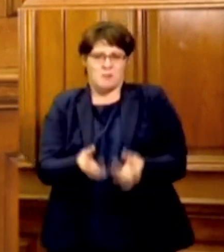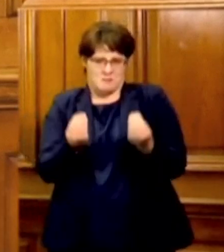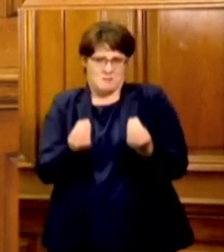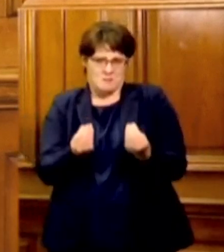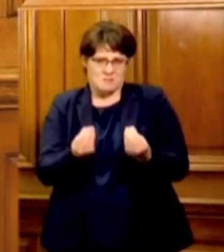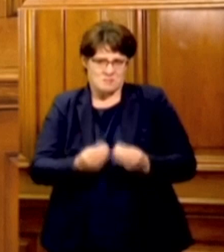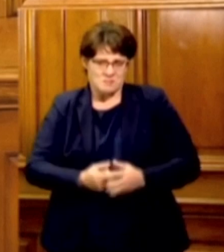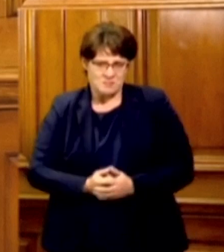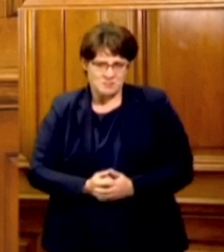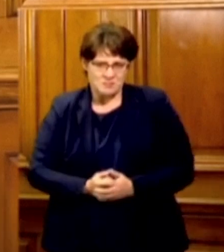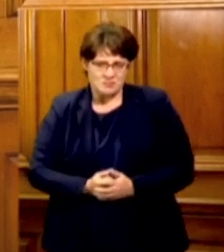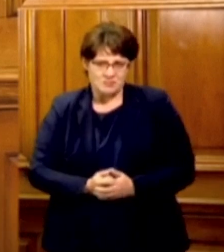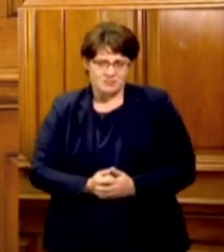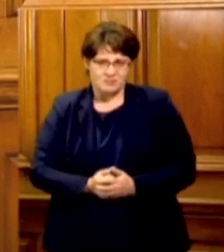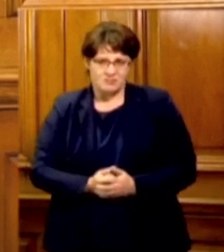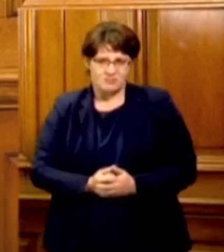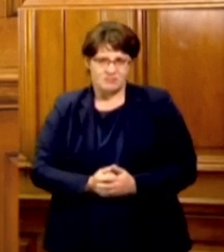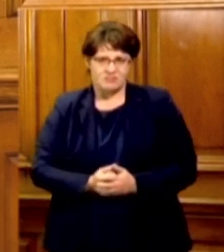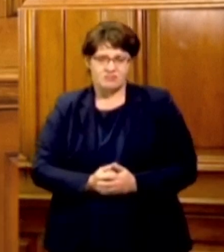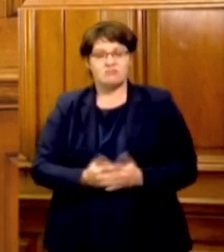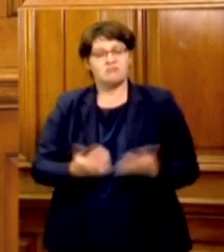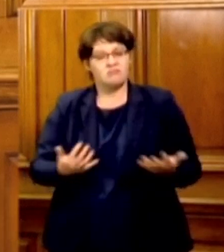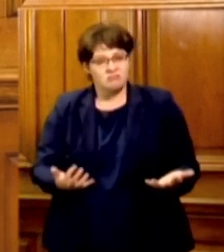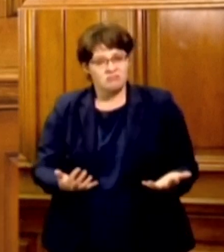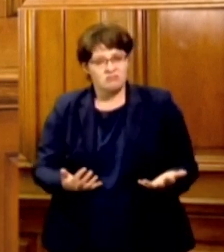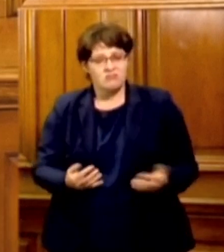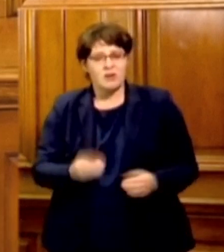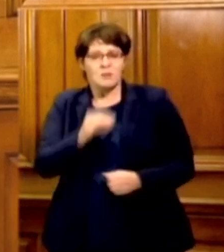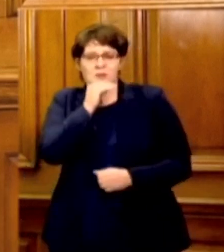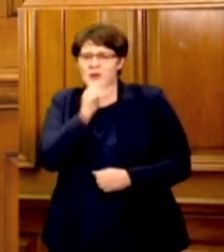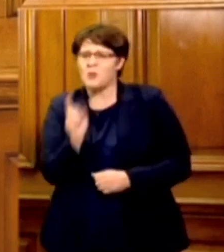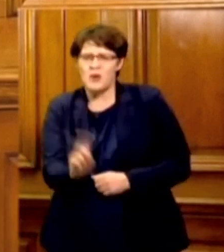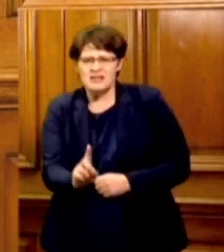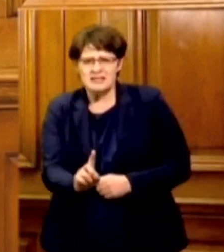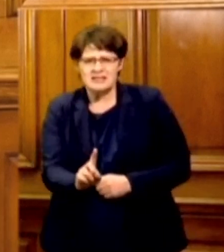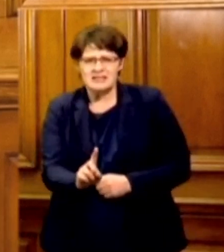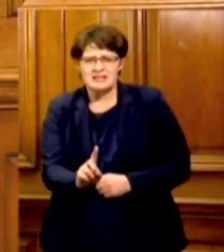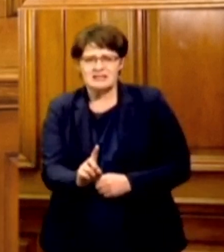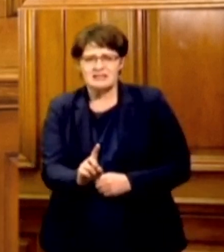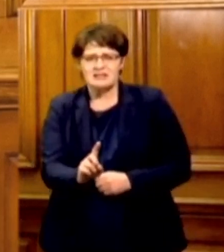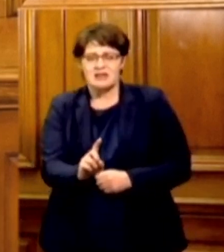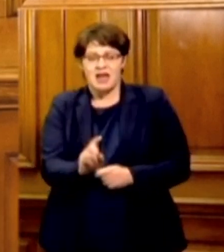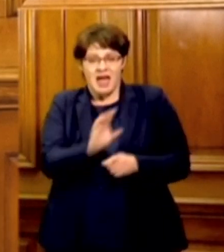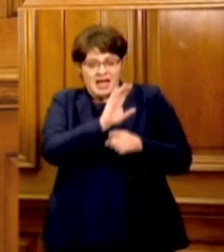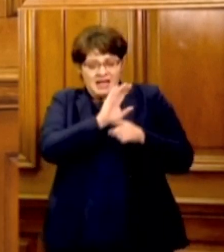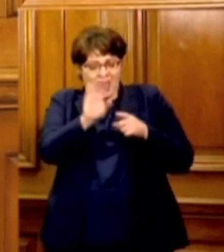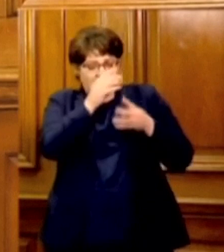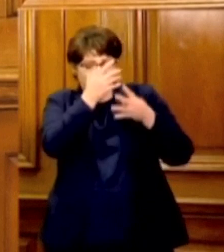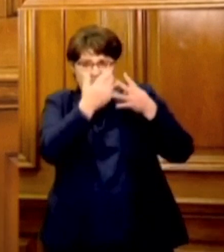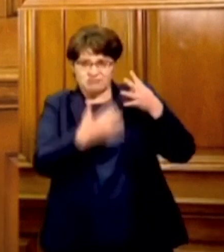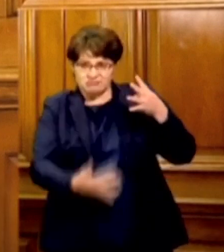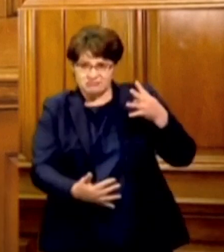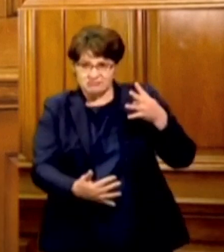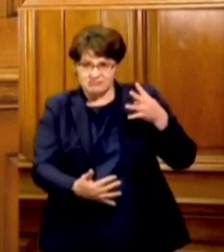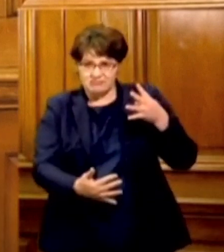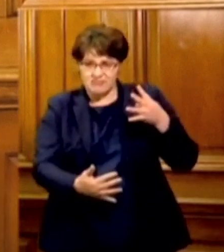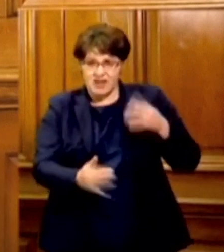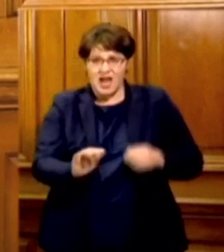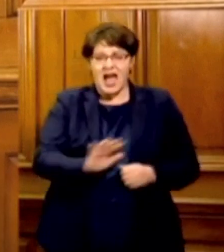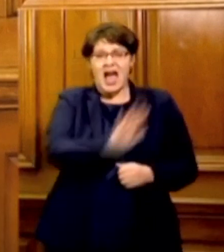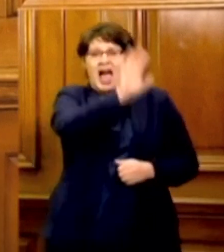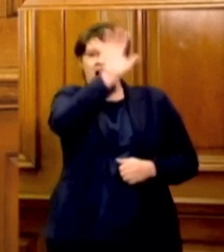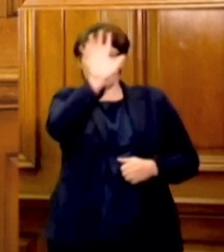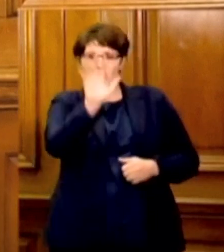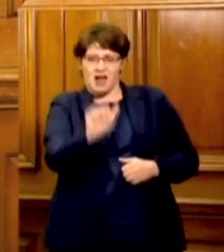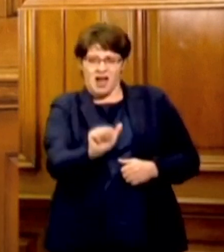world and currently accounts for half of all the cases on our beloved continent